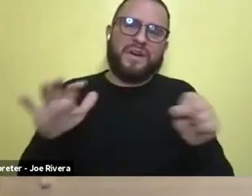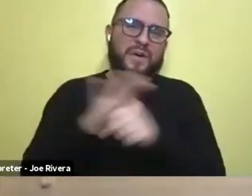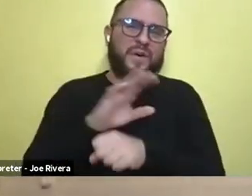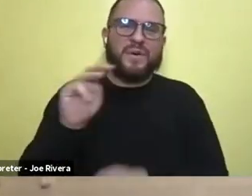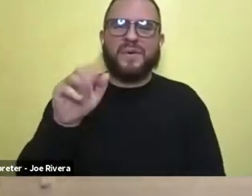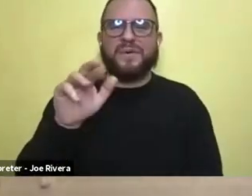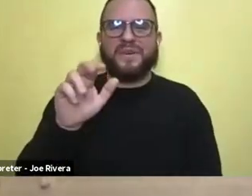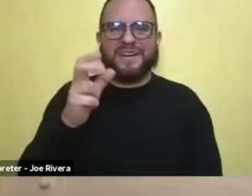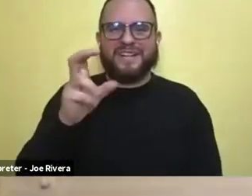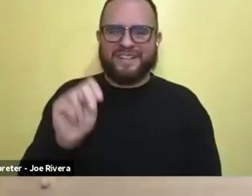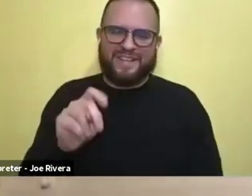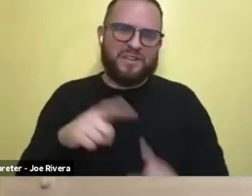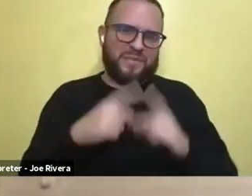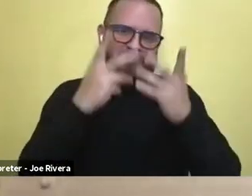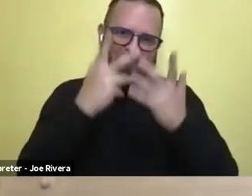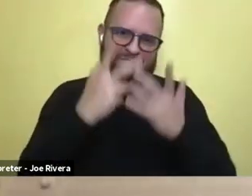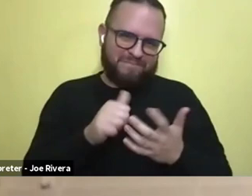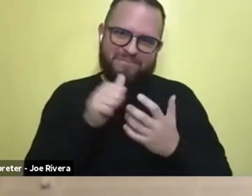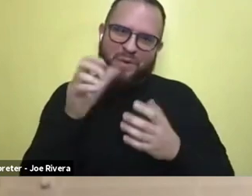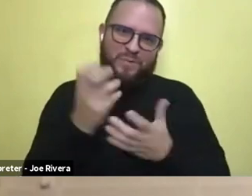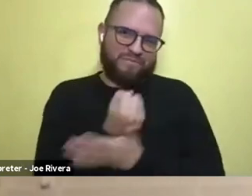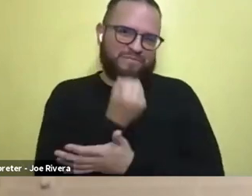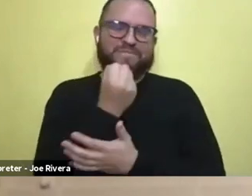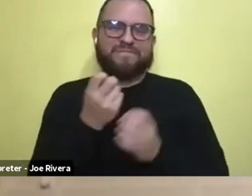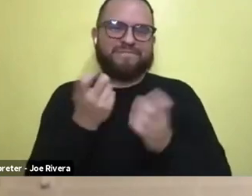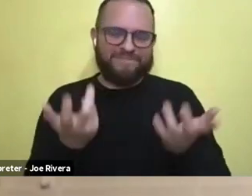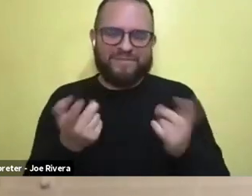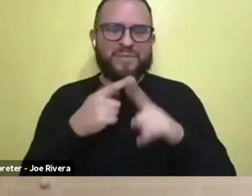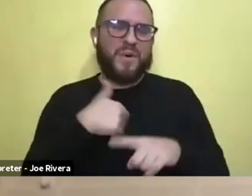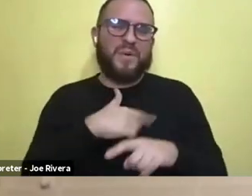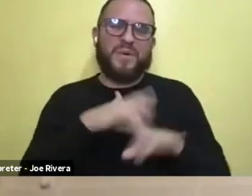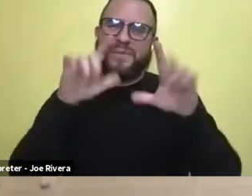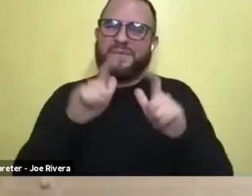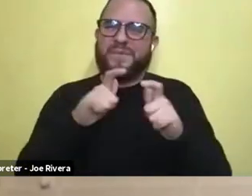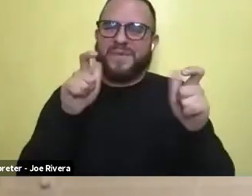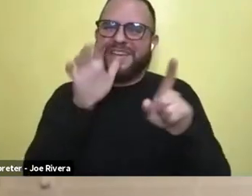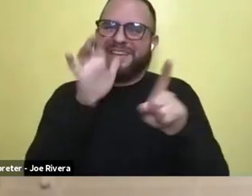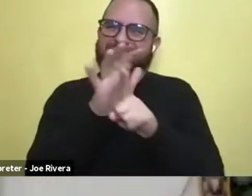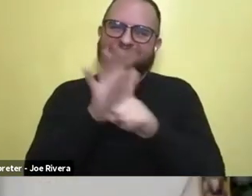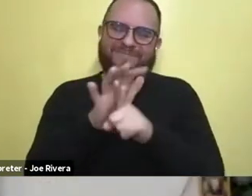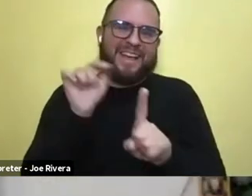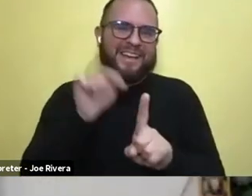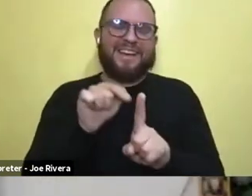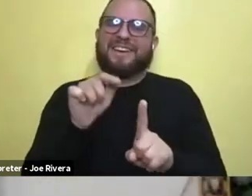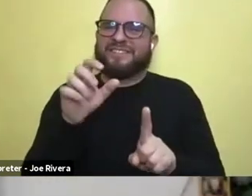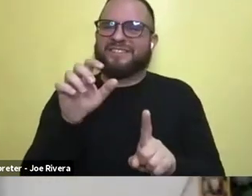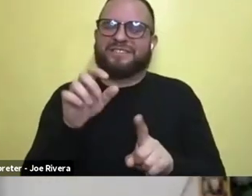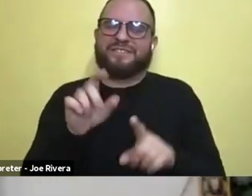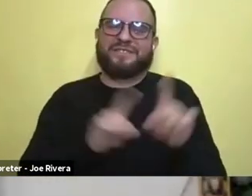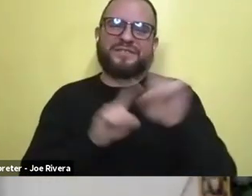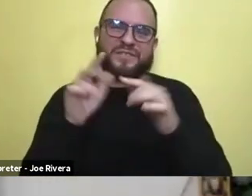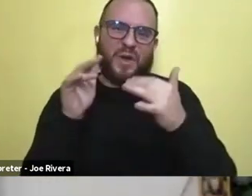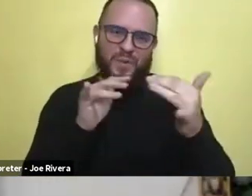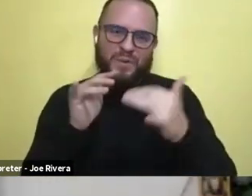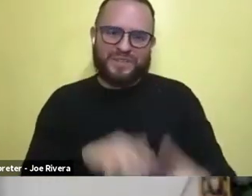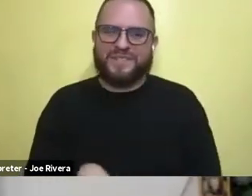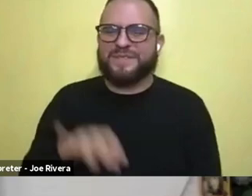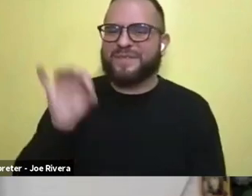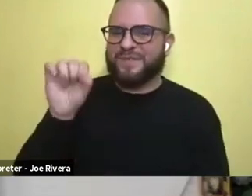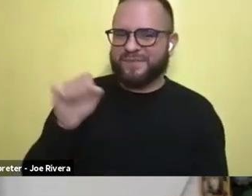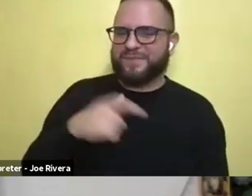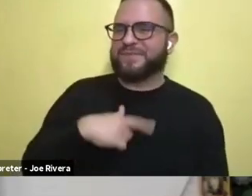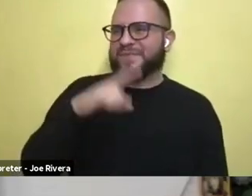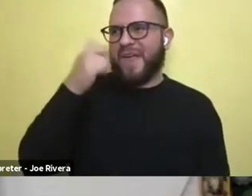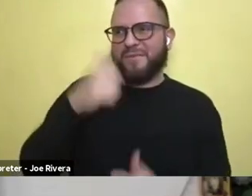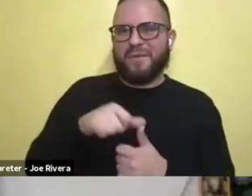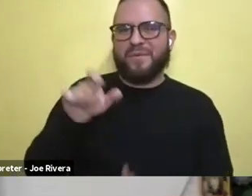Unfortunately, we haven't had the chance, but we, we are huge fans of Star Wars. Yeah, actually, I remember Edison saying when he